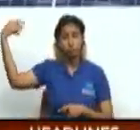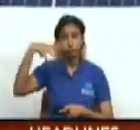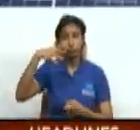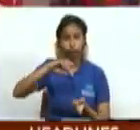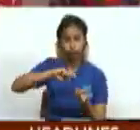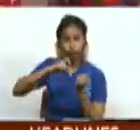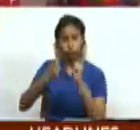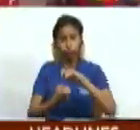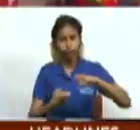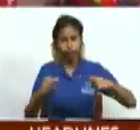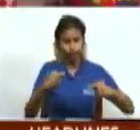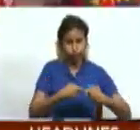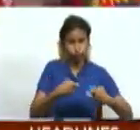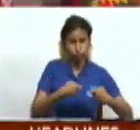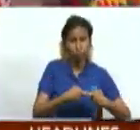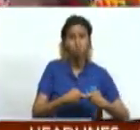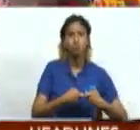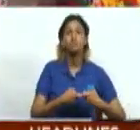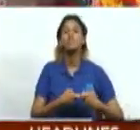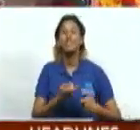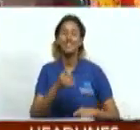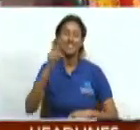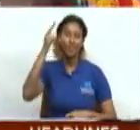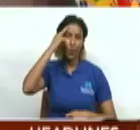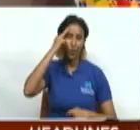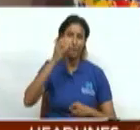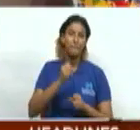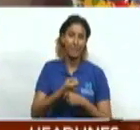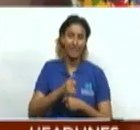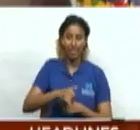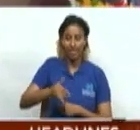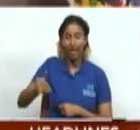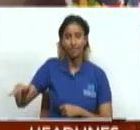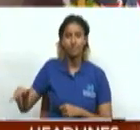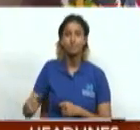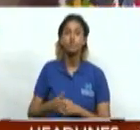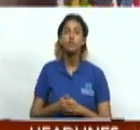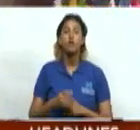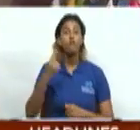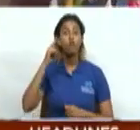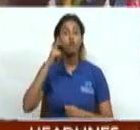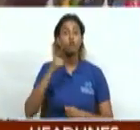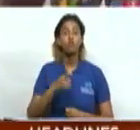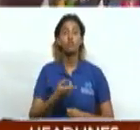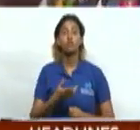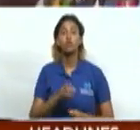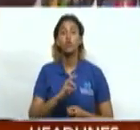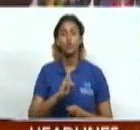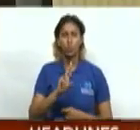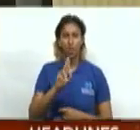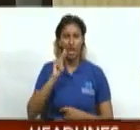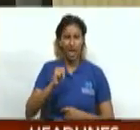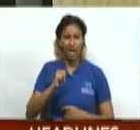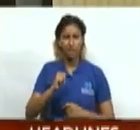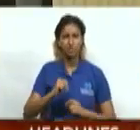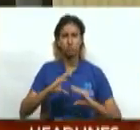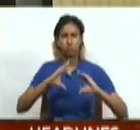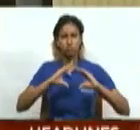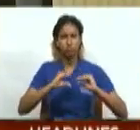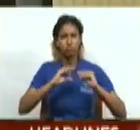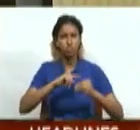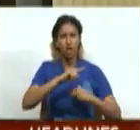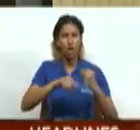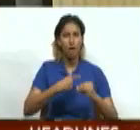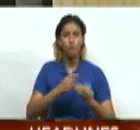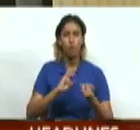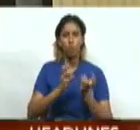His revelation comes mere days before world leaders descend on Dubai for the United Nations Climate Change Conference. UN Global